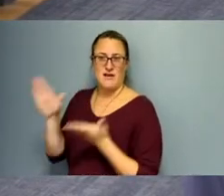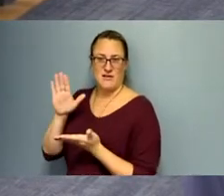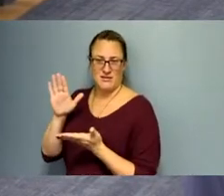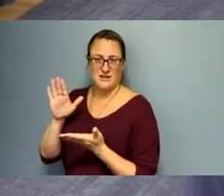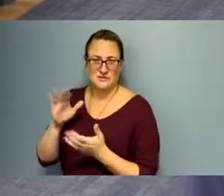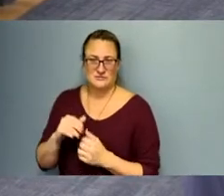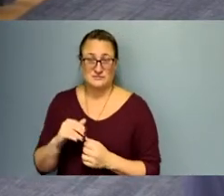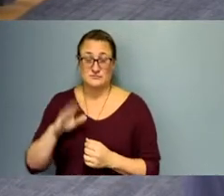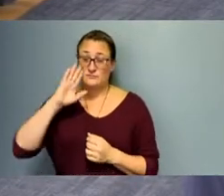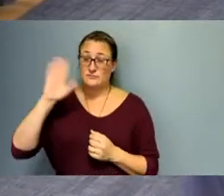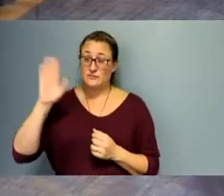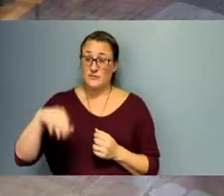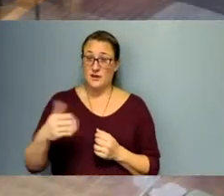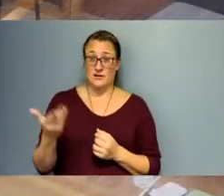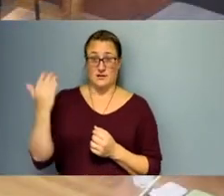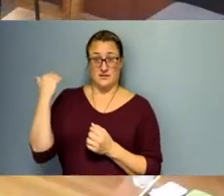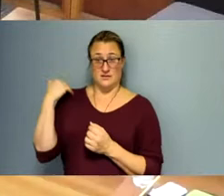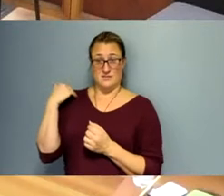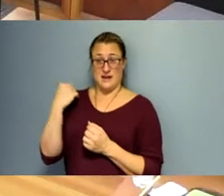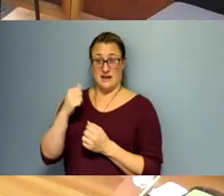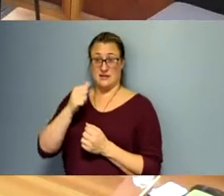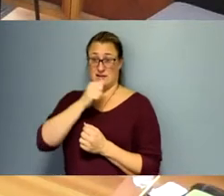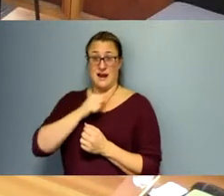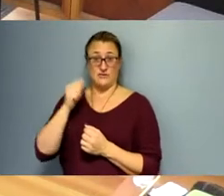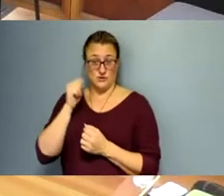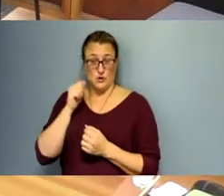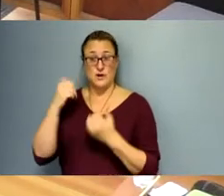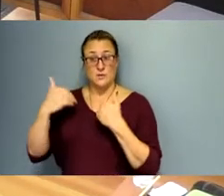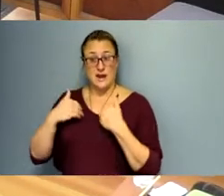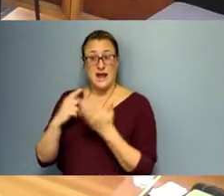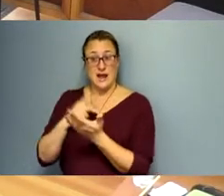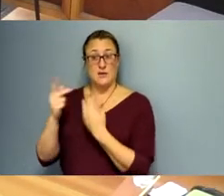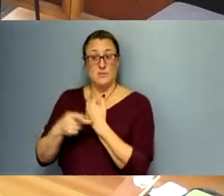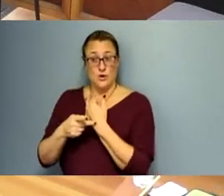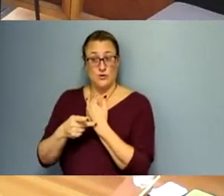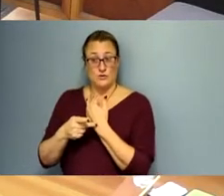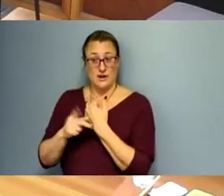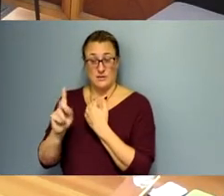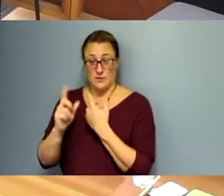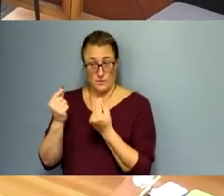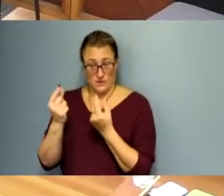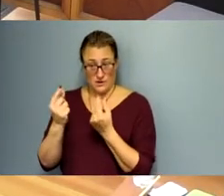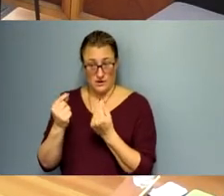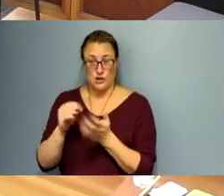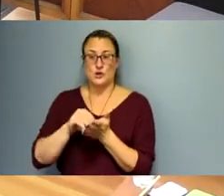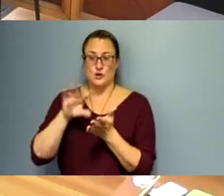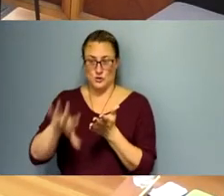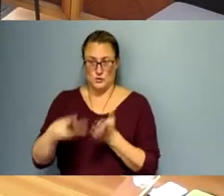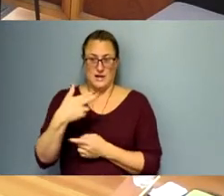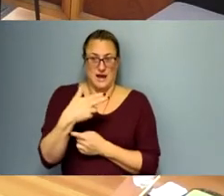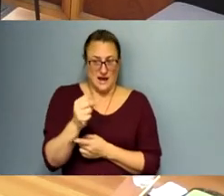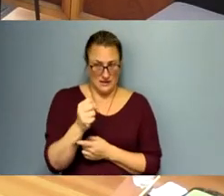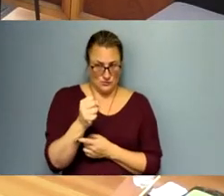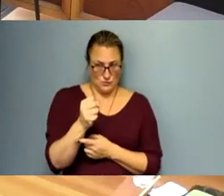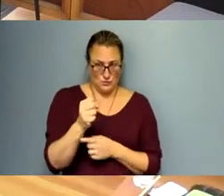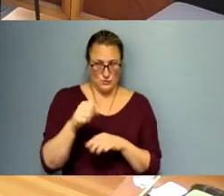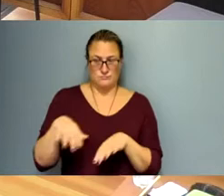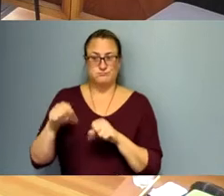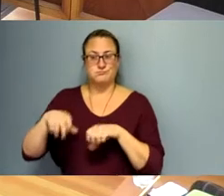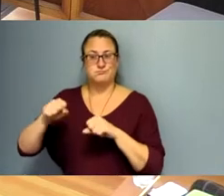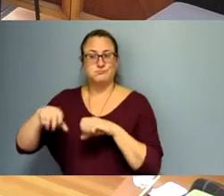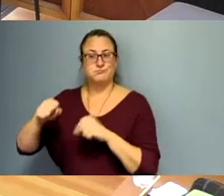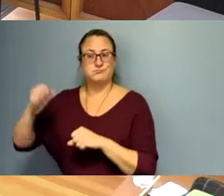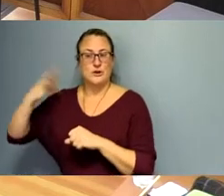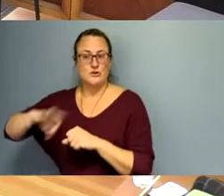I've graduated high school students with an associate's degree before they walk across the stage with their high school diploma.